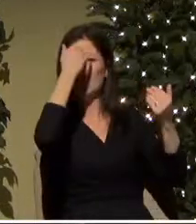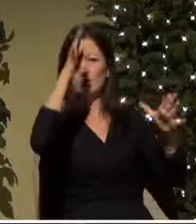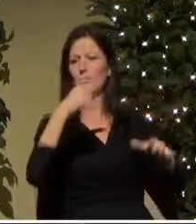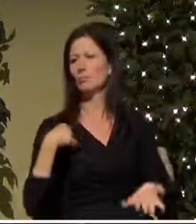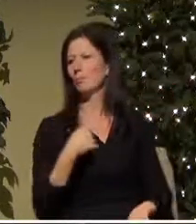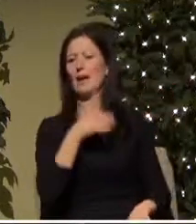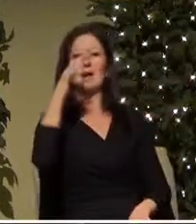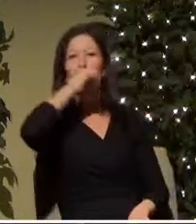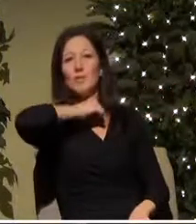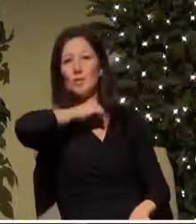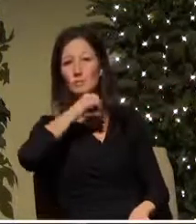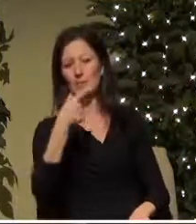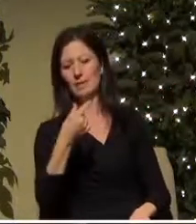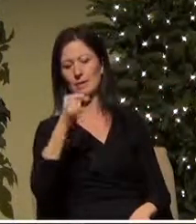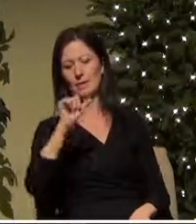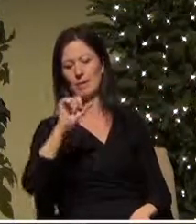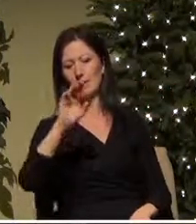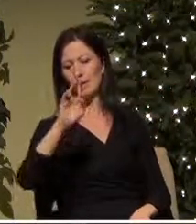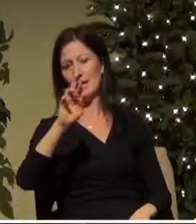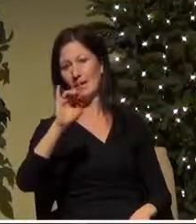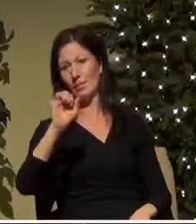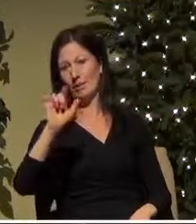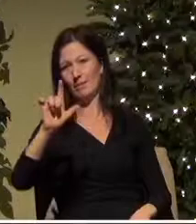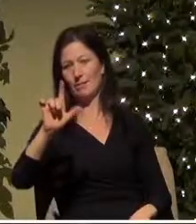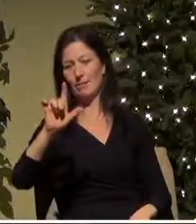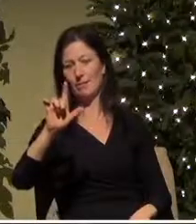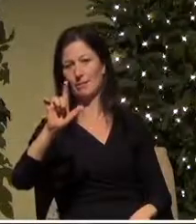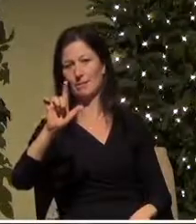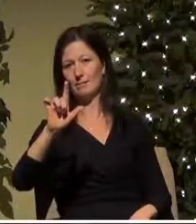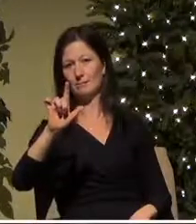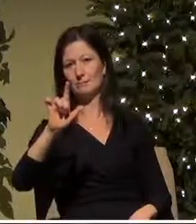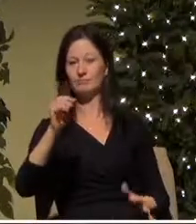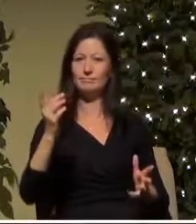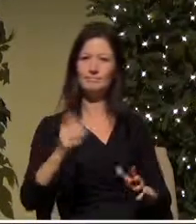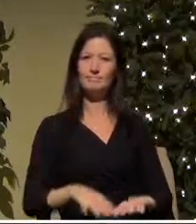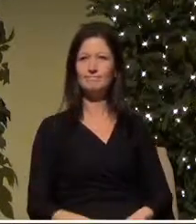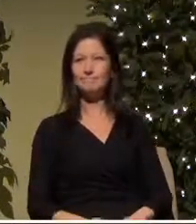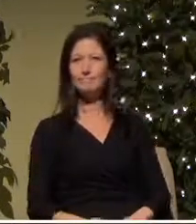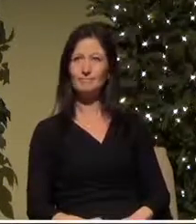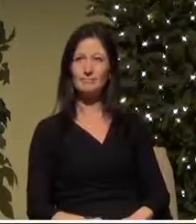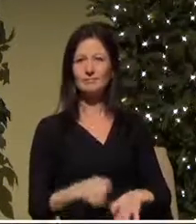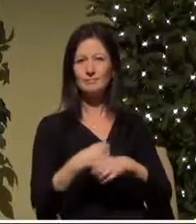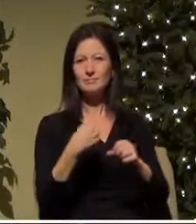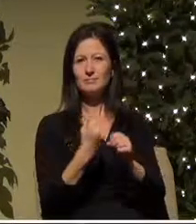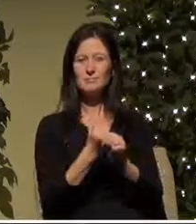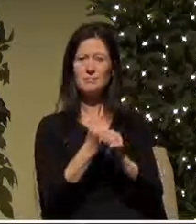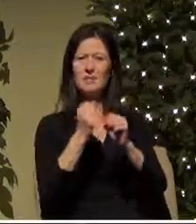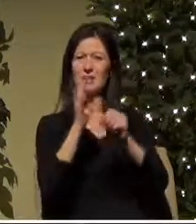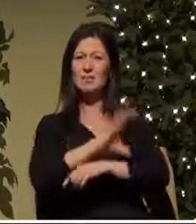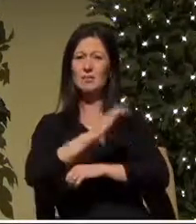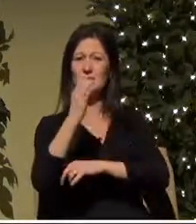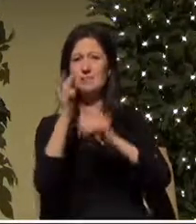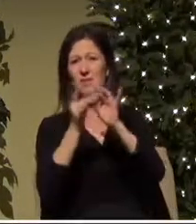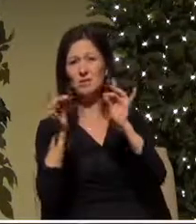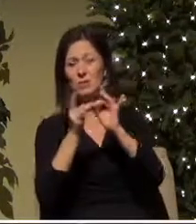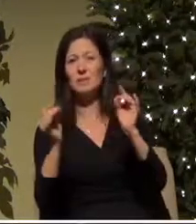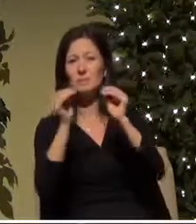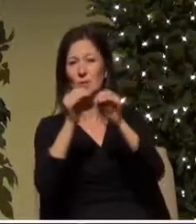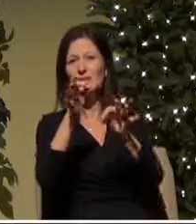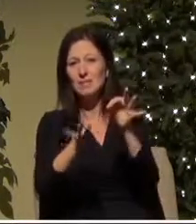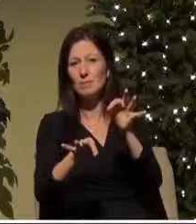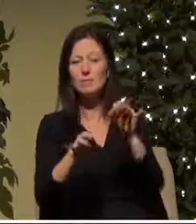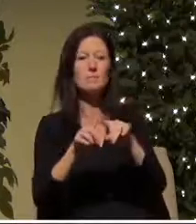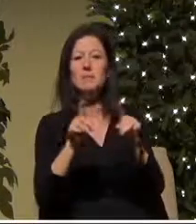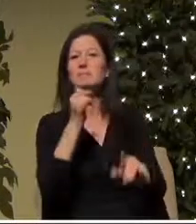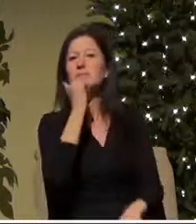assumption that it's Gabriel it certainly makes casting the nativity play a little simpler if we just have one person doing it but it doesn't really